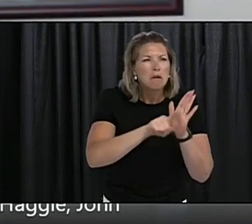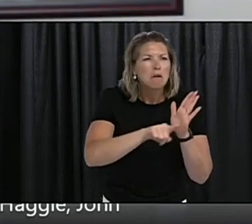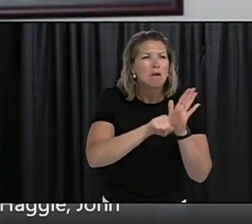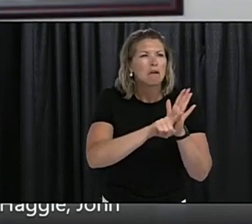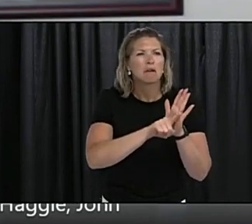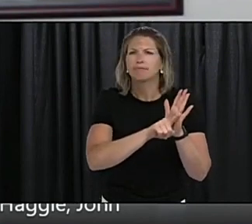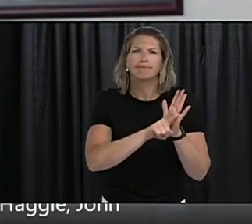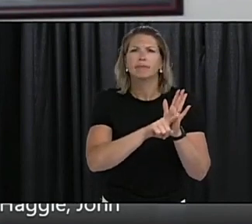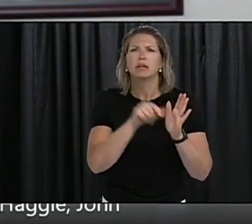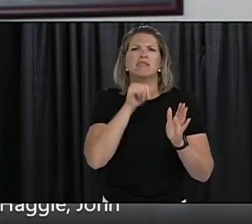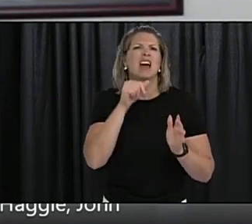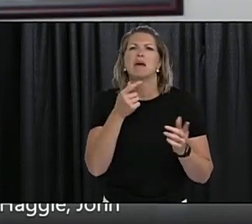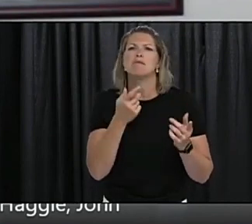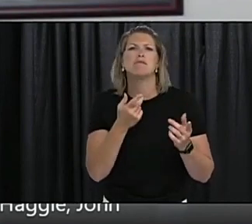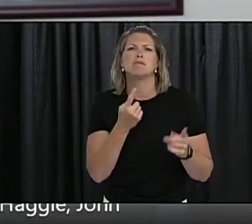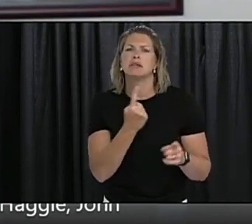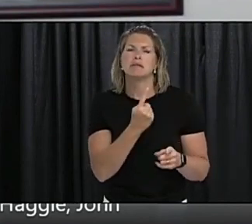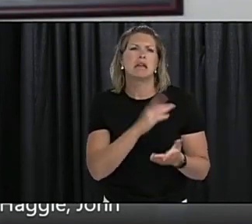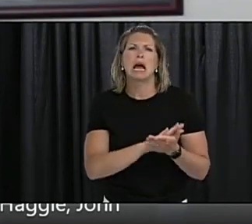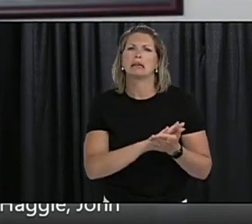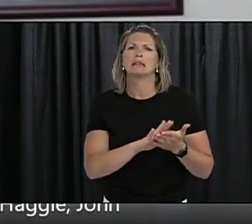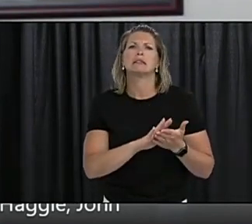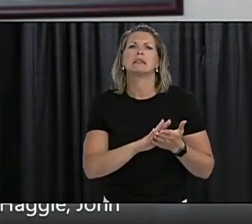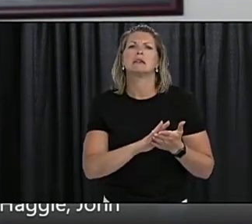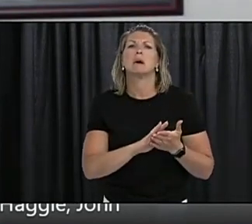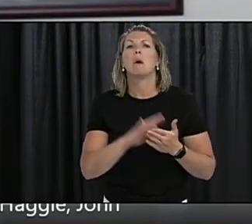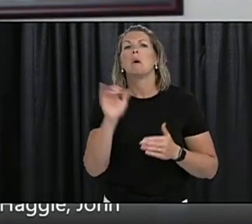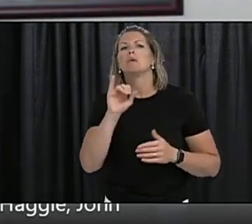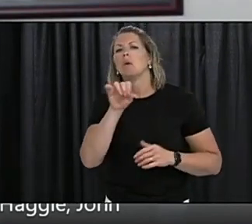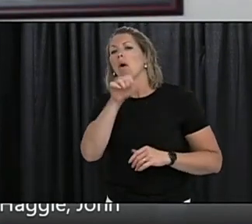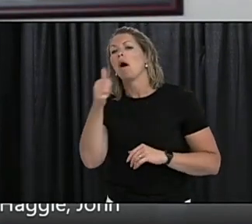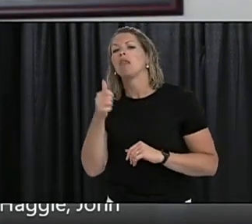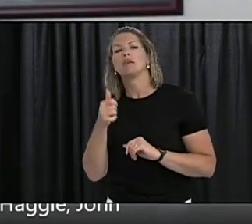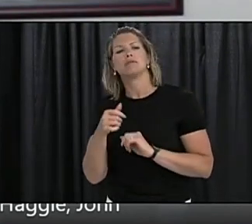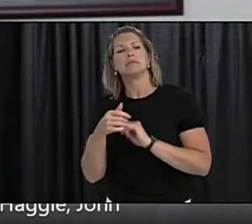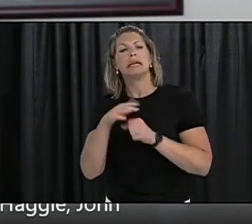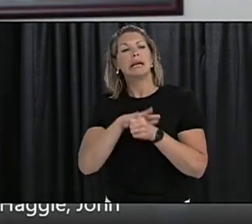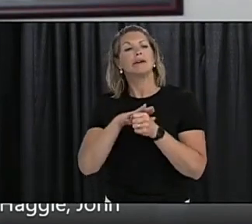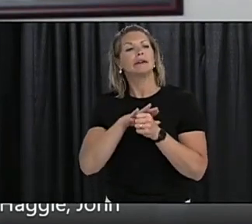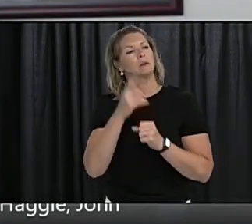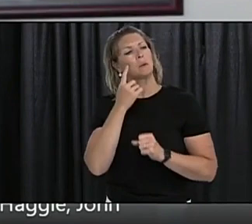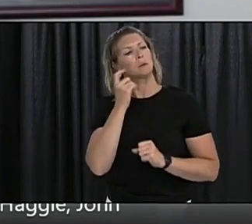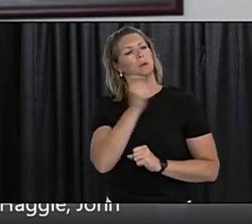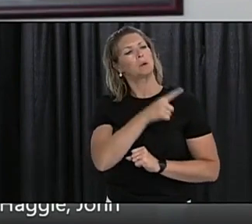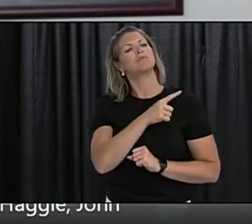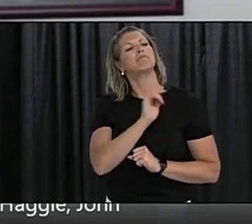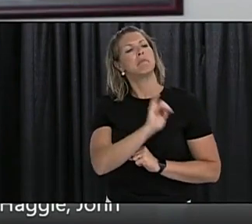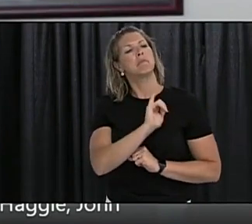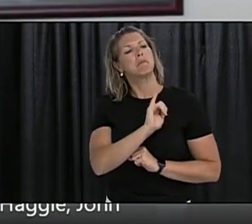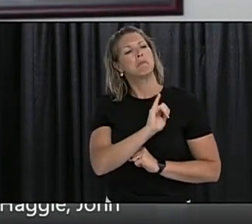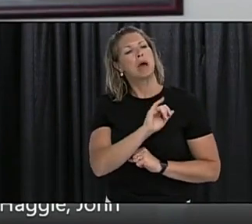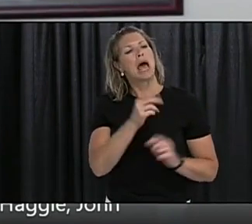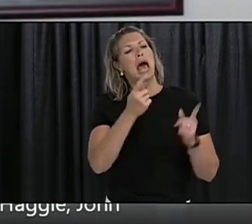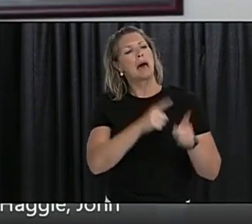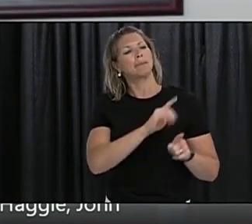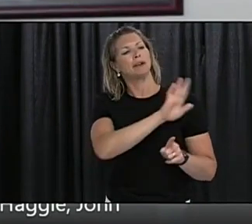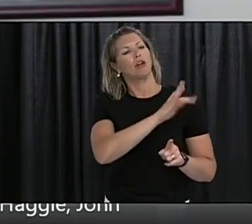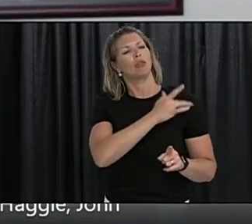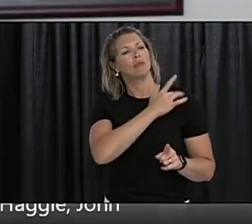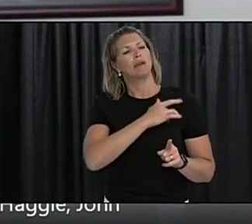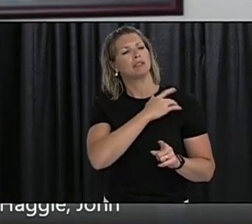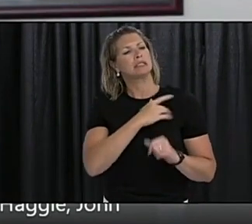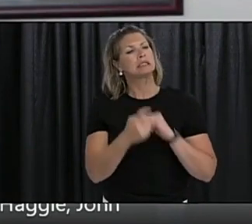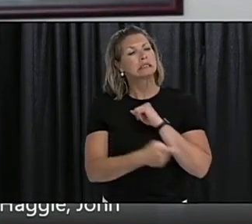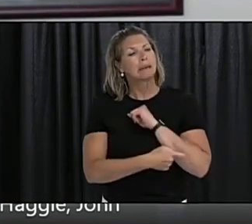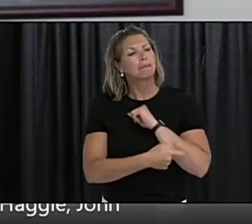jurisdictions well. This virus is new to us. We are learning here, and we are looking at the lessons that we can get from other jurisdictions.